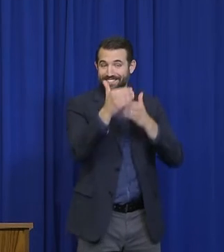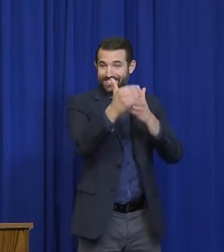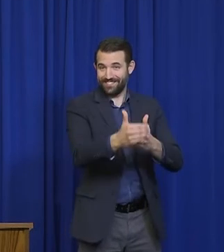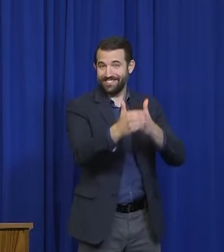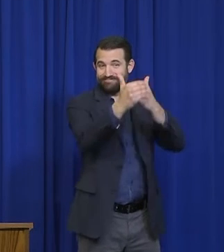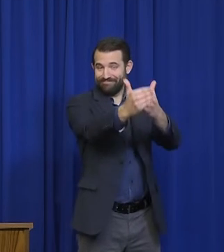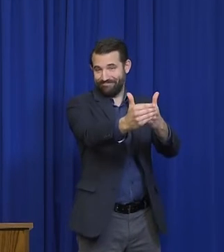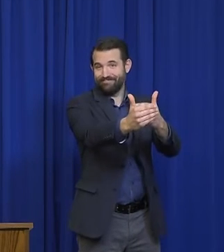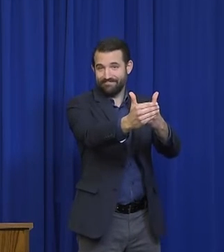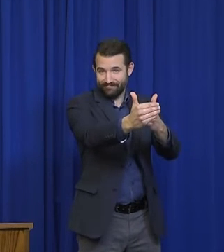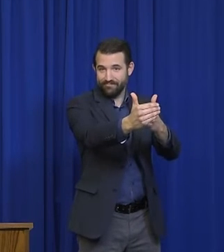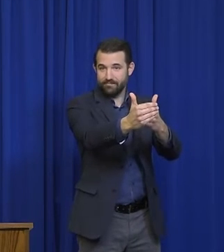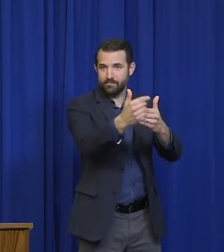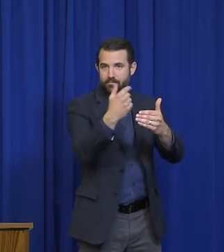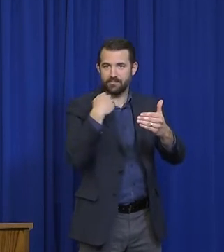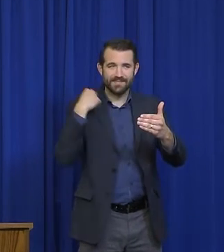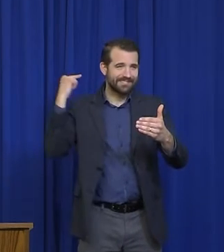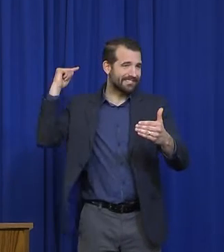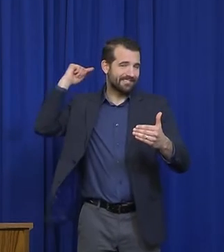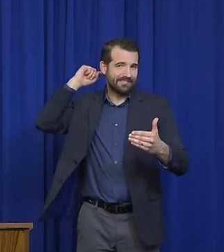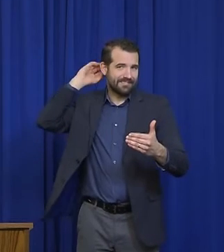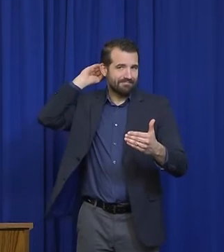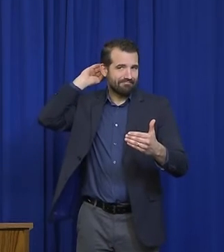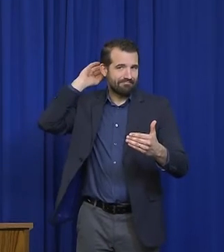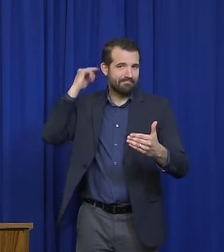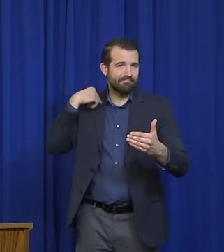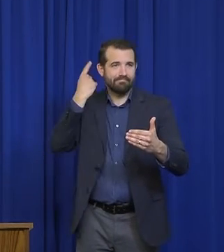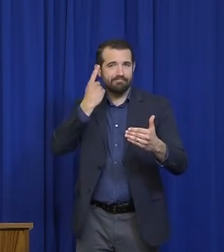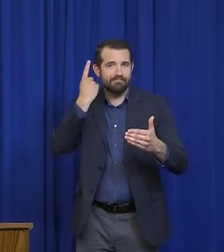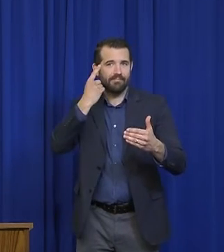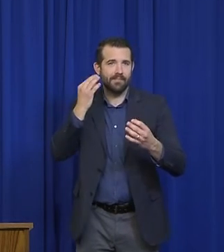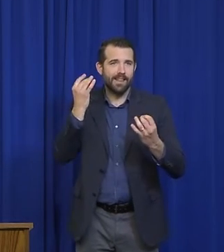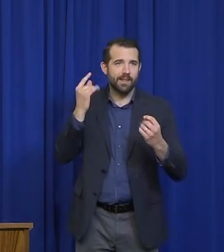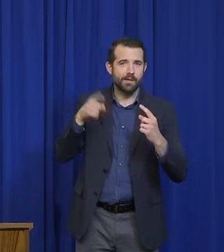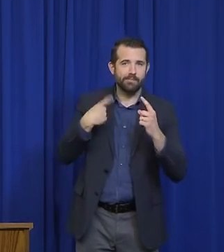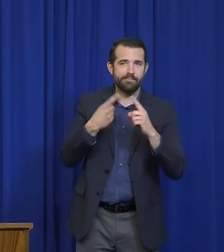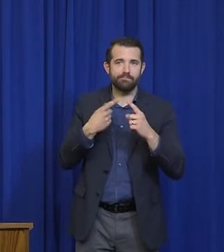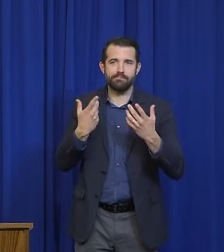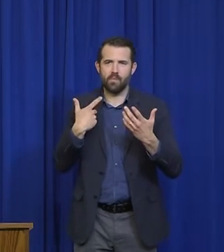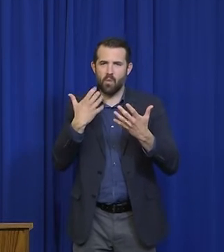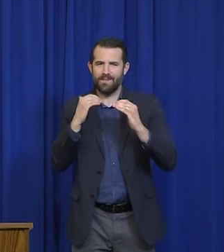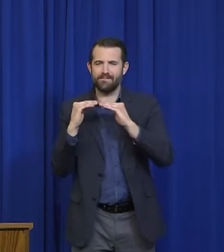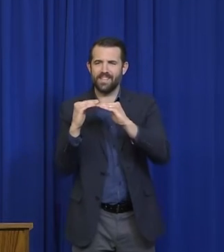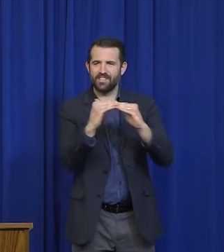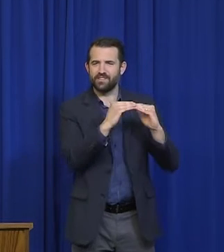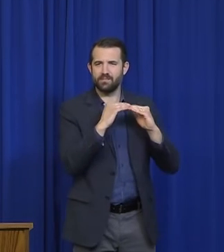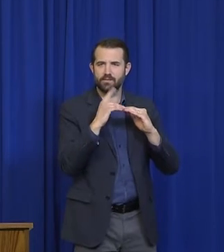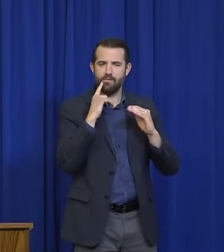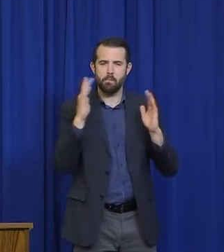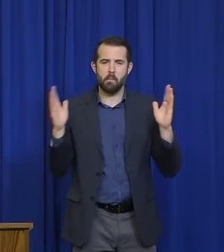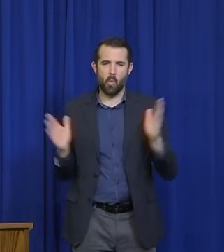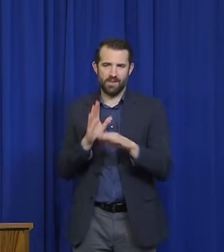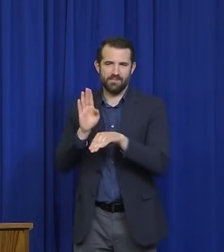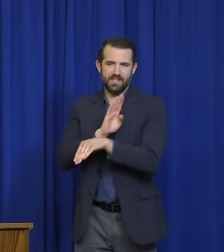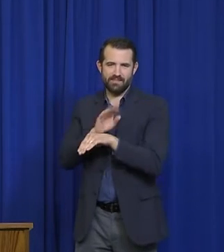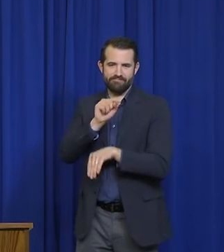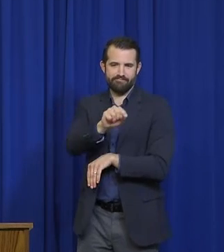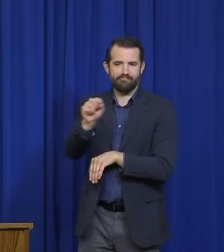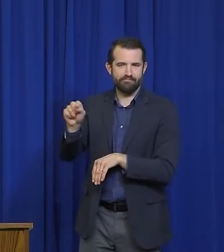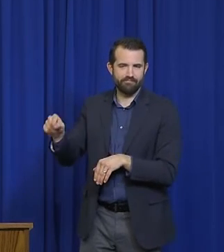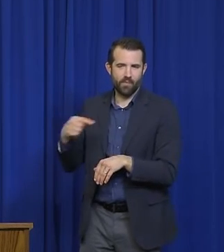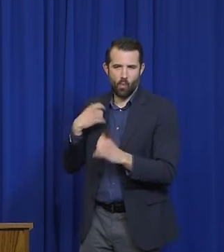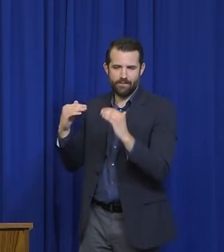issue in my head about being fair to small businesses. It's an important consideration.